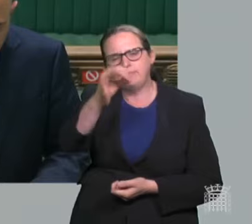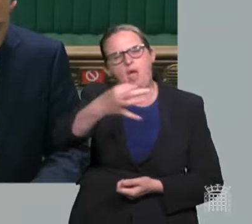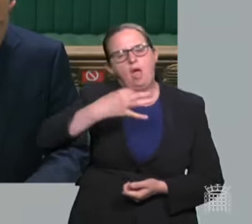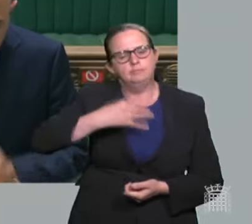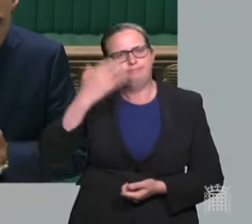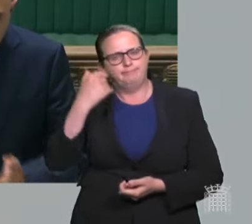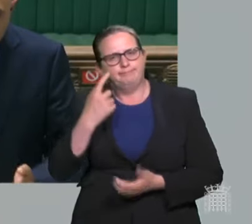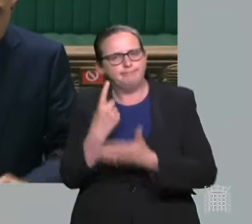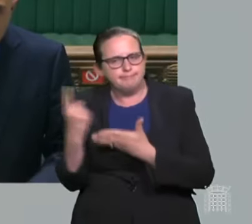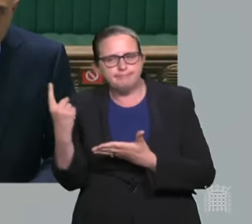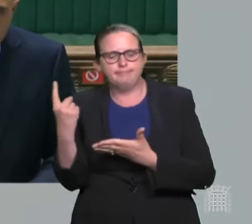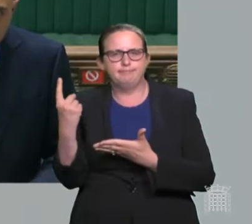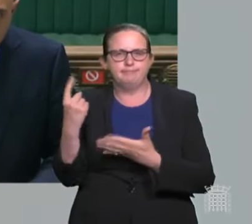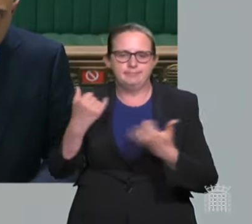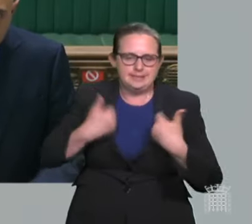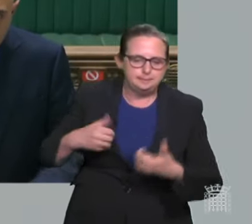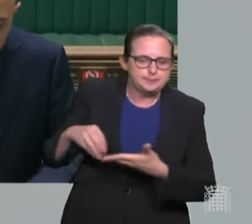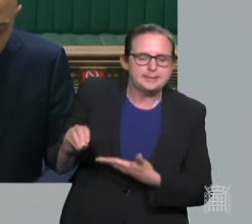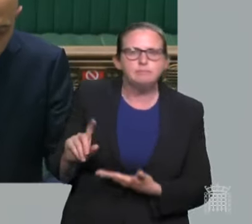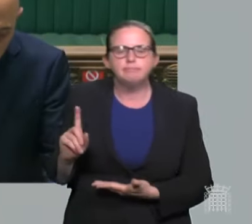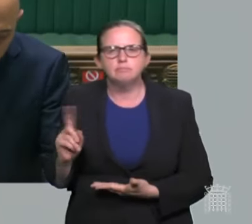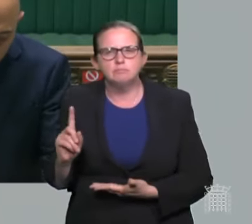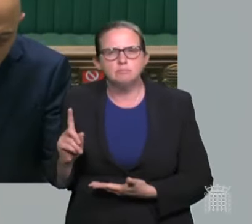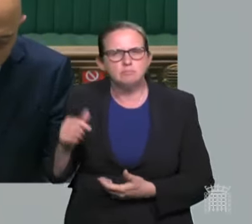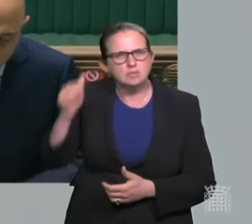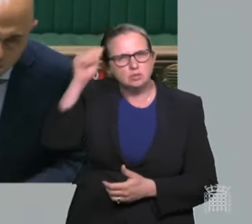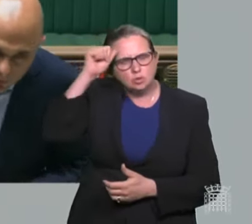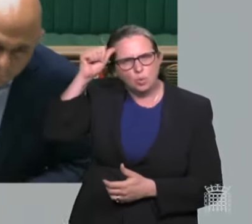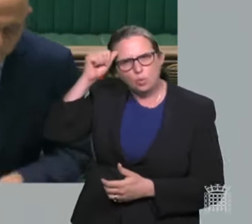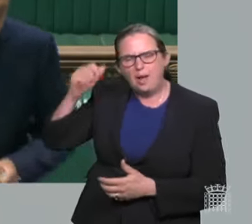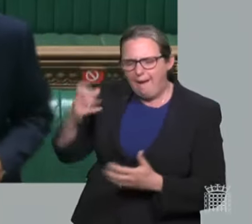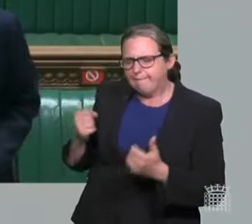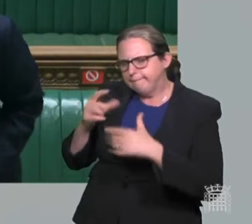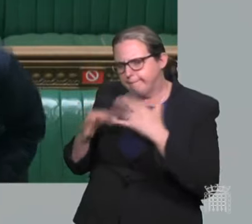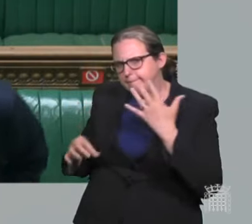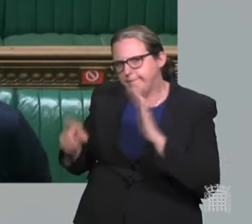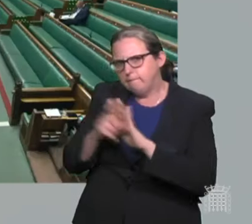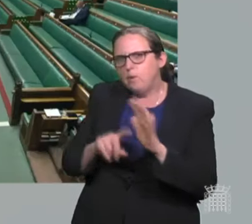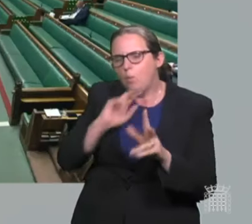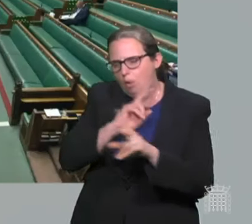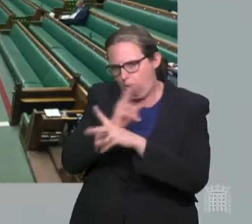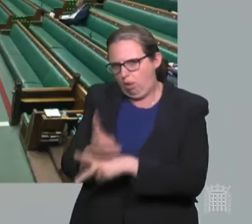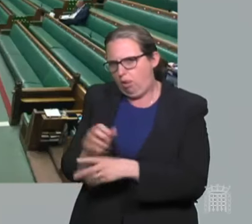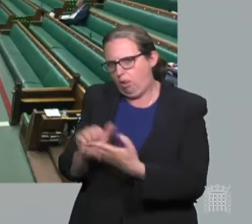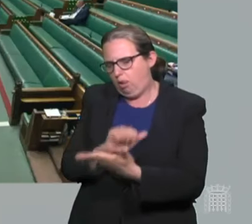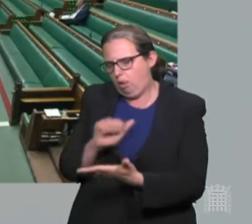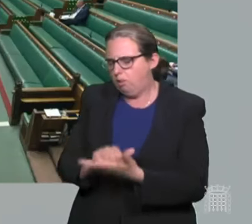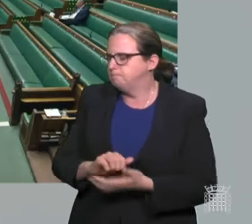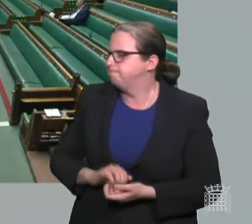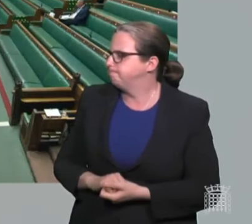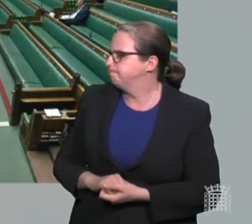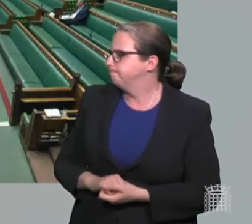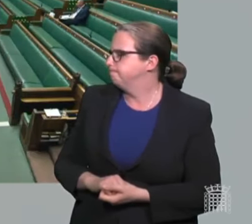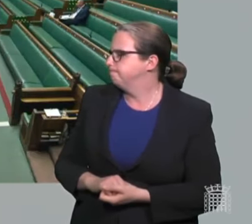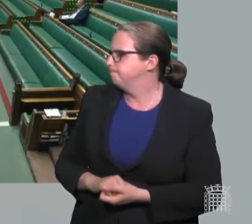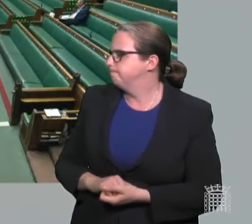and he knows that many measures are in place and we will continue to keep those under review. Thank you, Mr.